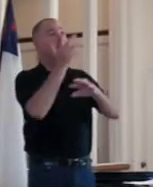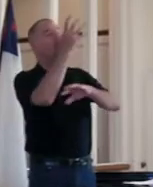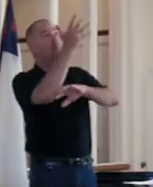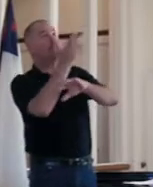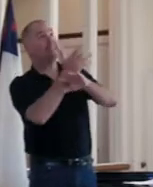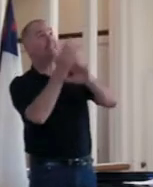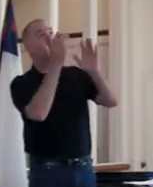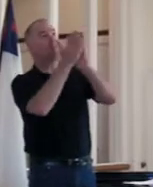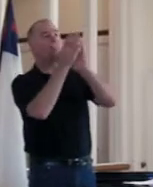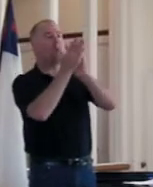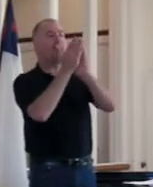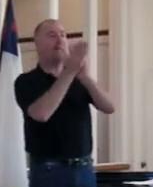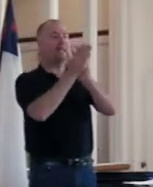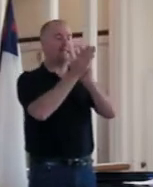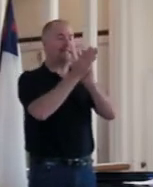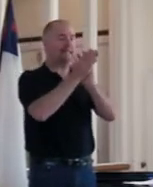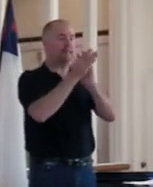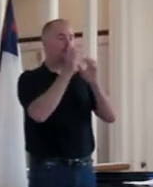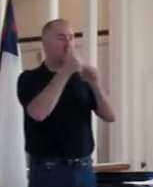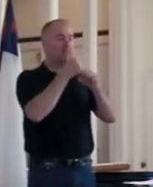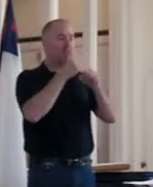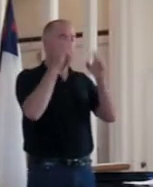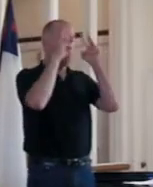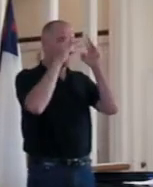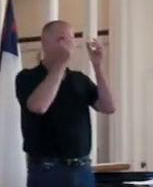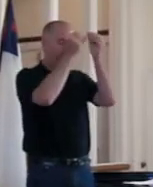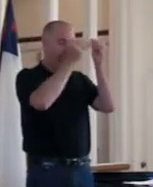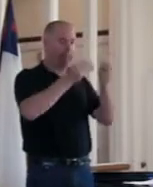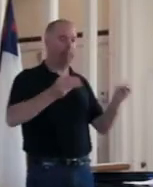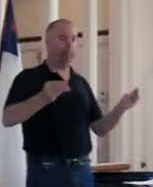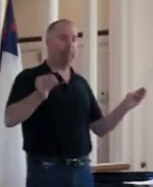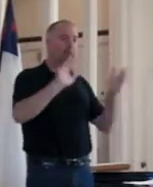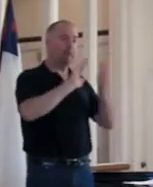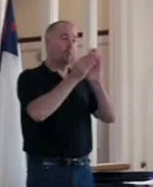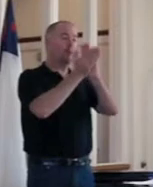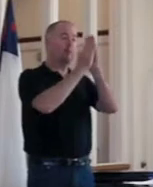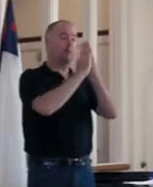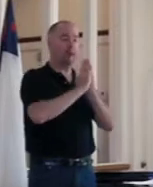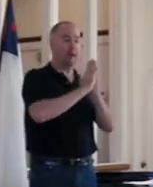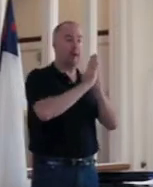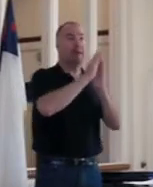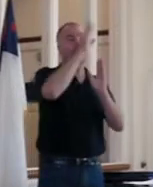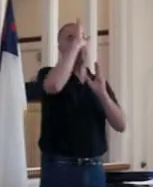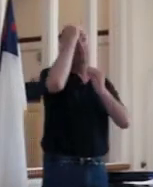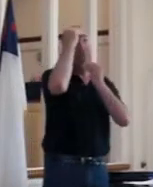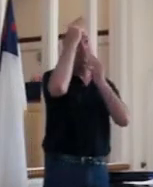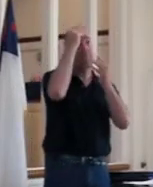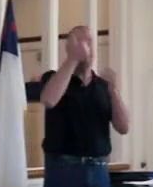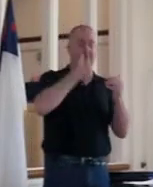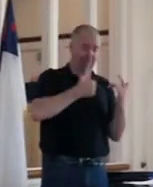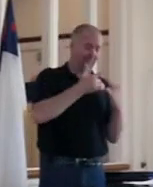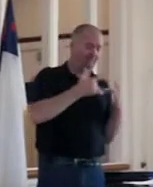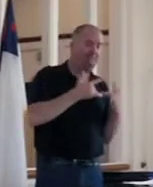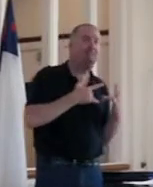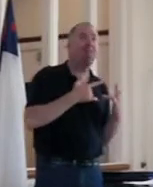shape your worries into prayers. Letting God know your concerns.